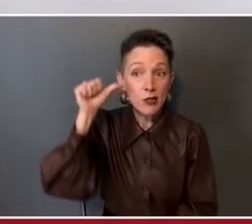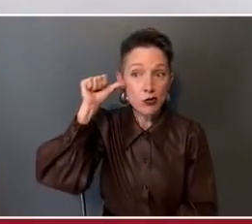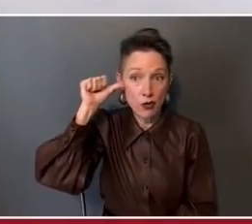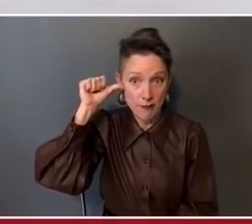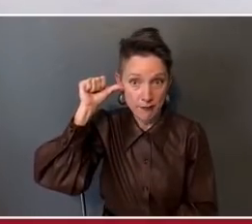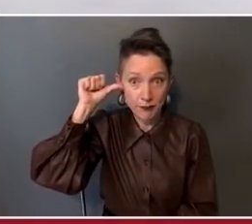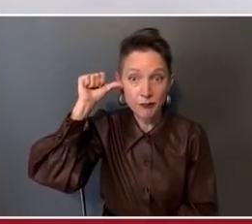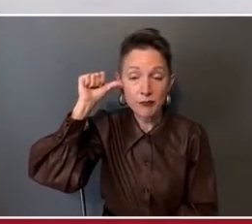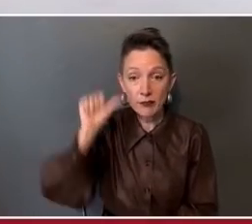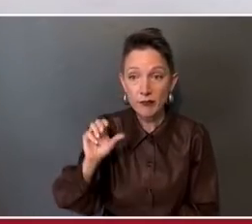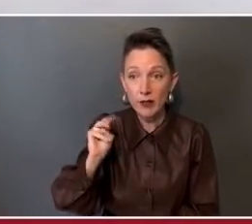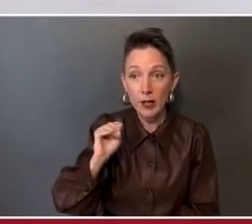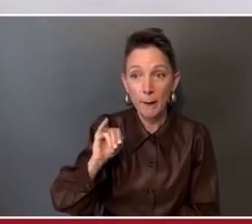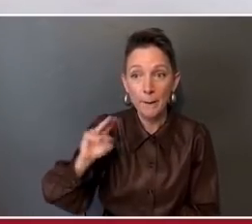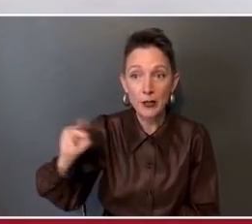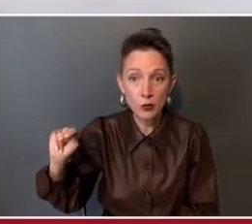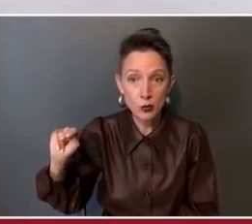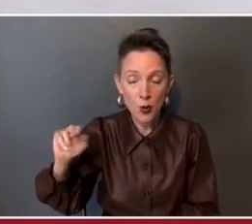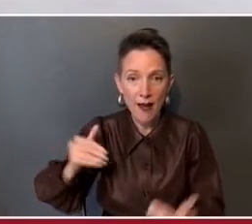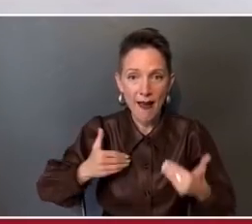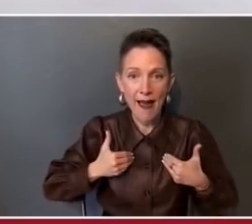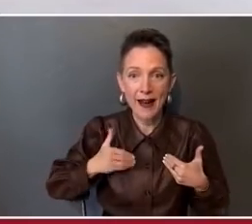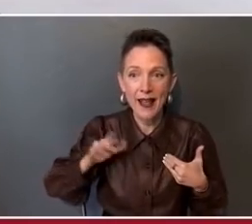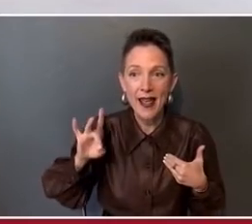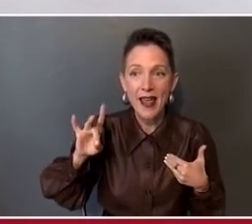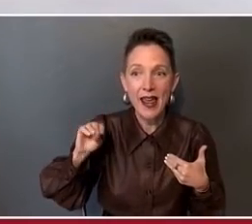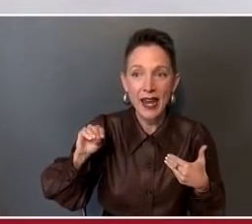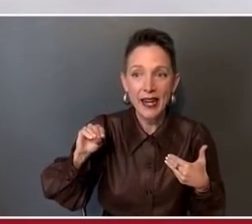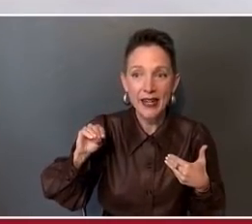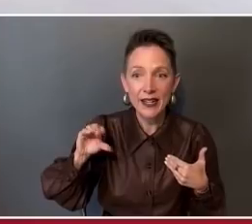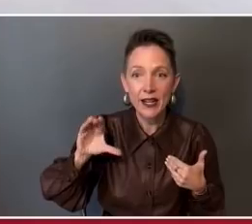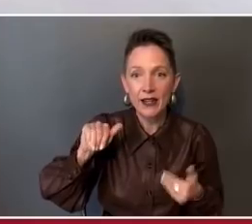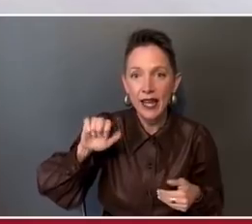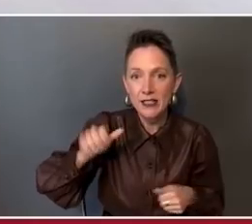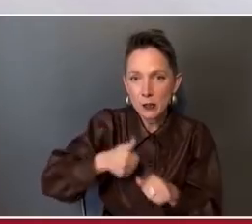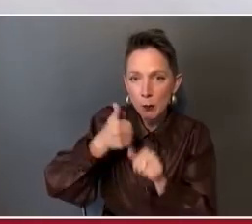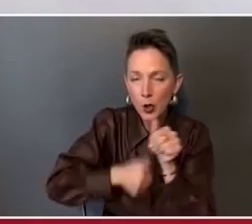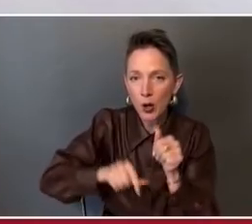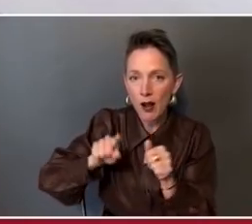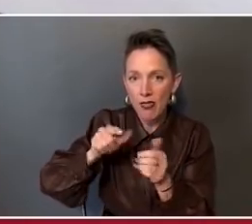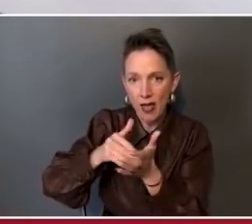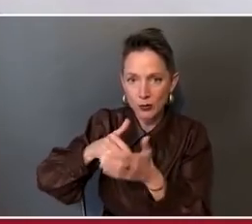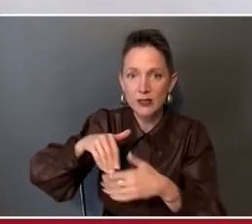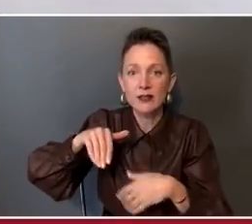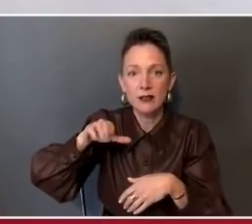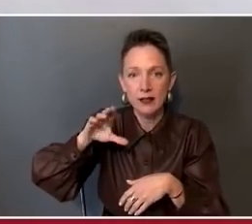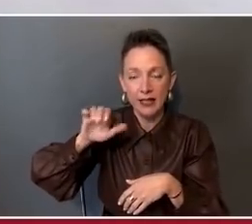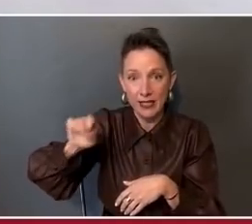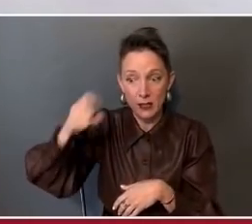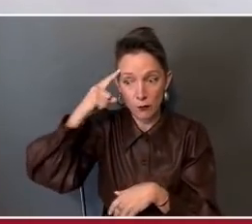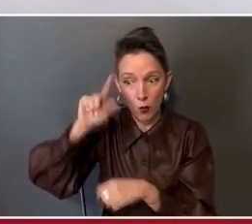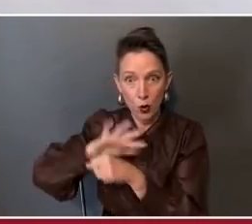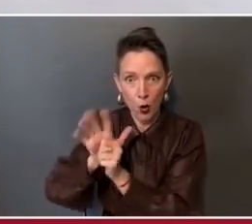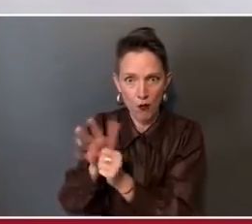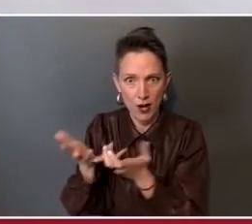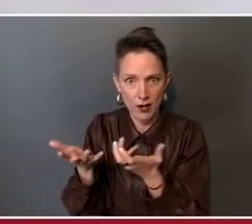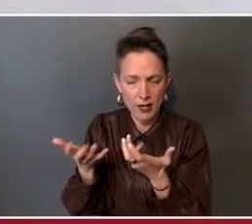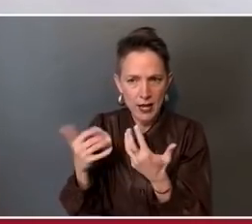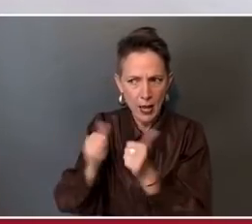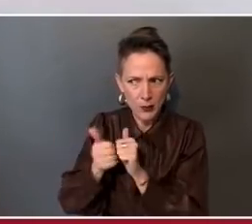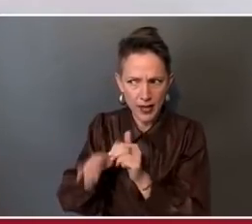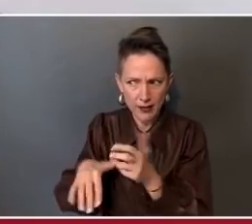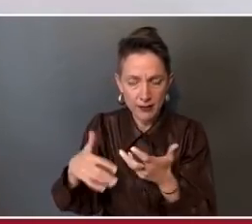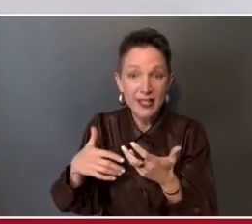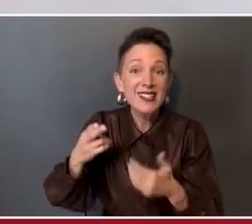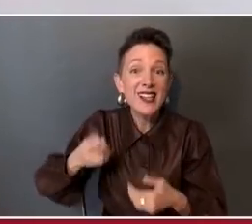Yesterday, Minnesota had 80 cases per 100,000 population of COVID. How does that relate to anything? Well, it's the